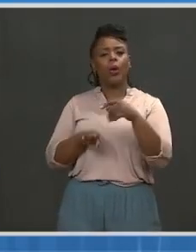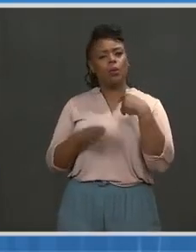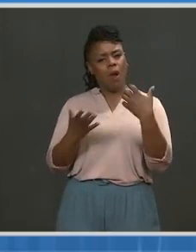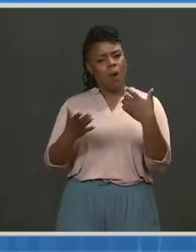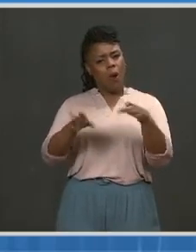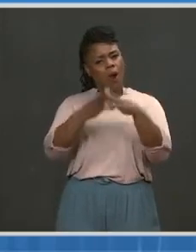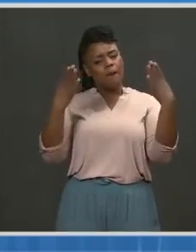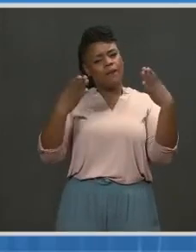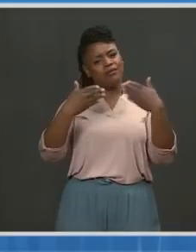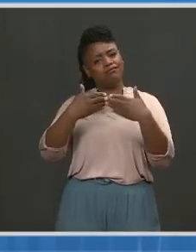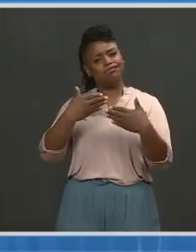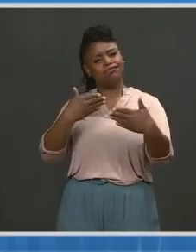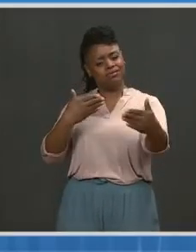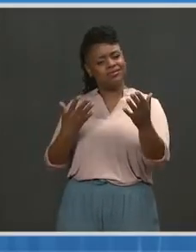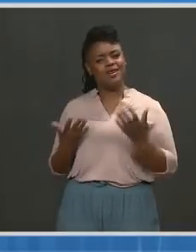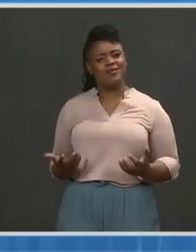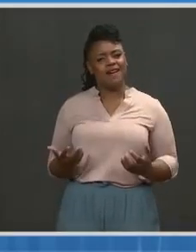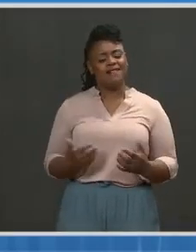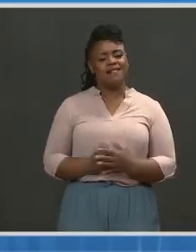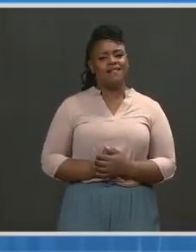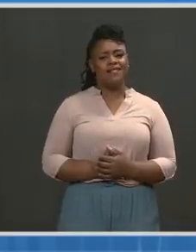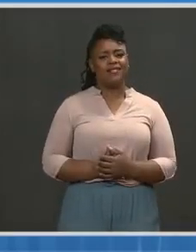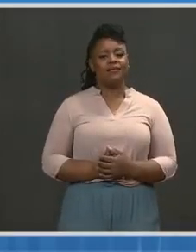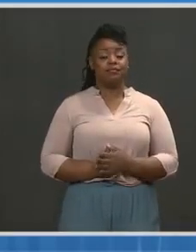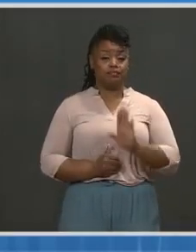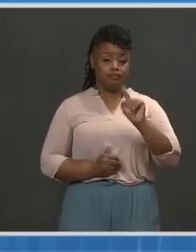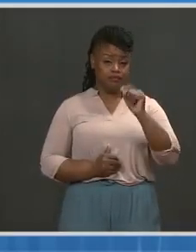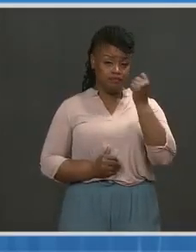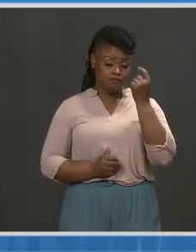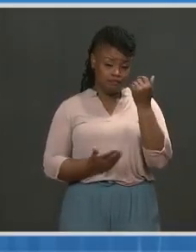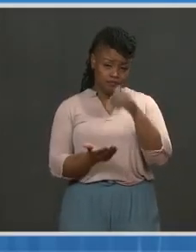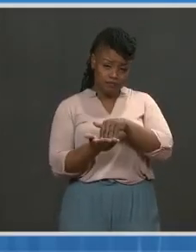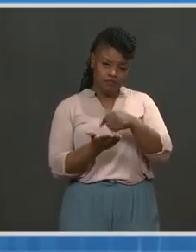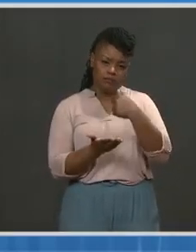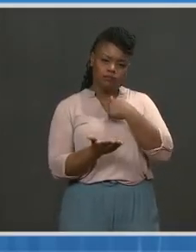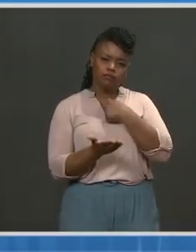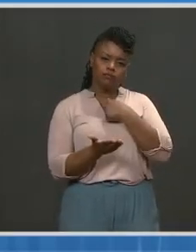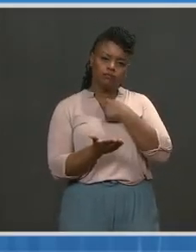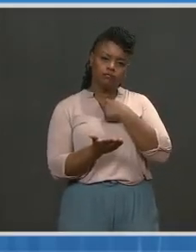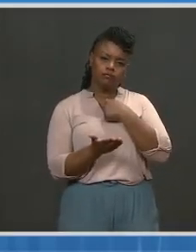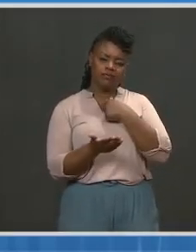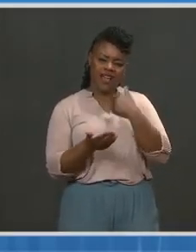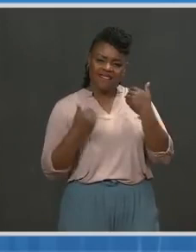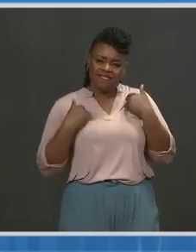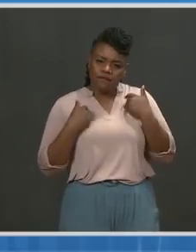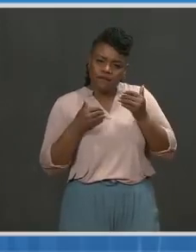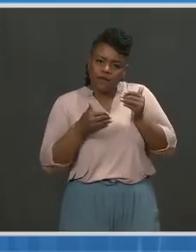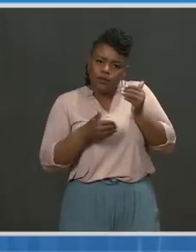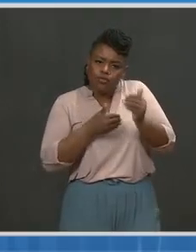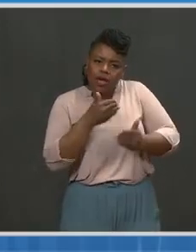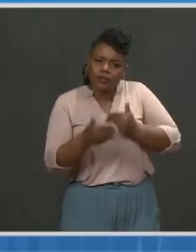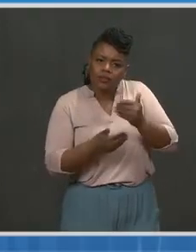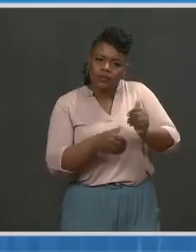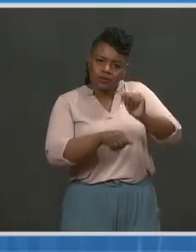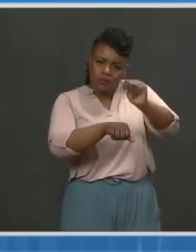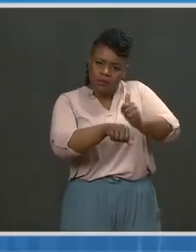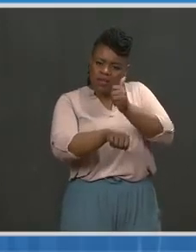point is to keep schools open in the context of all the layered mitigation that we've put forward through the the recommendations.